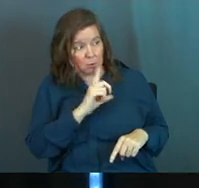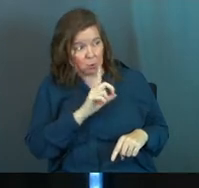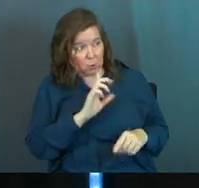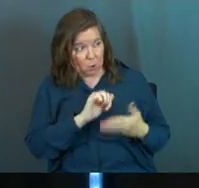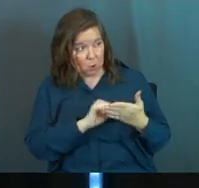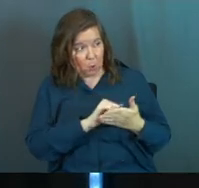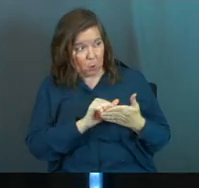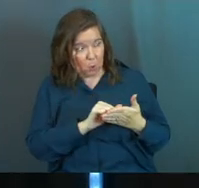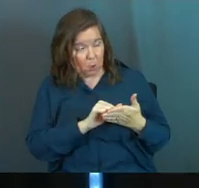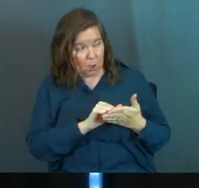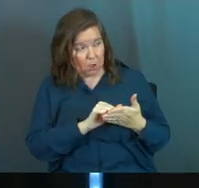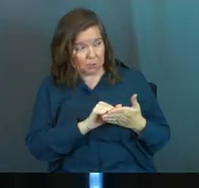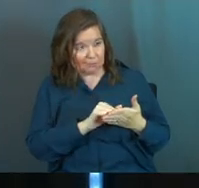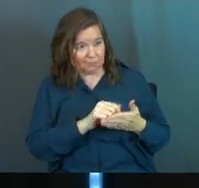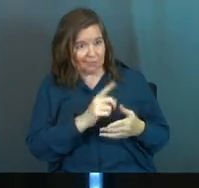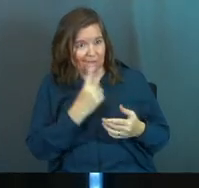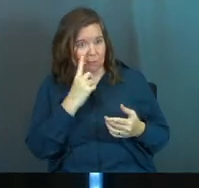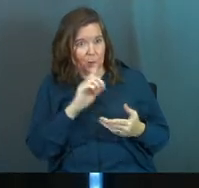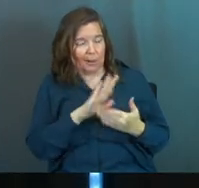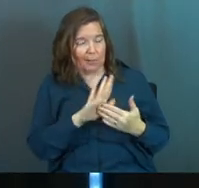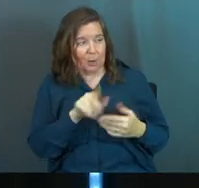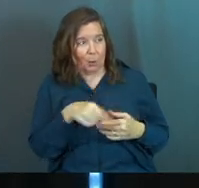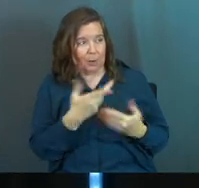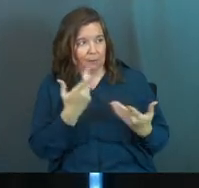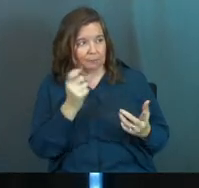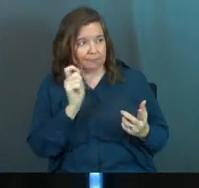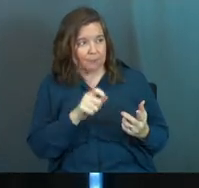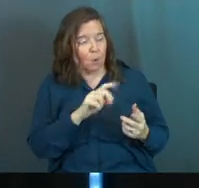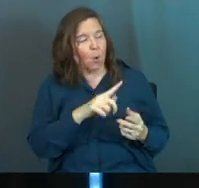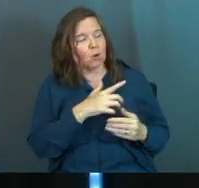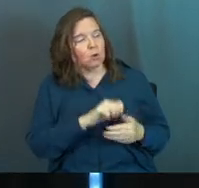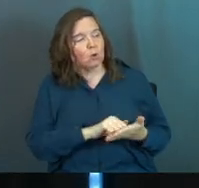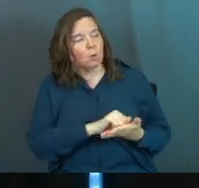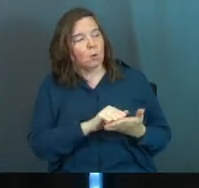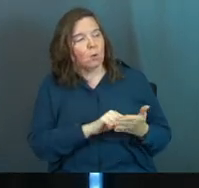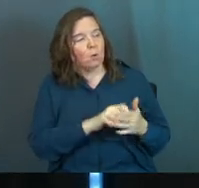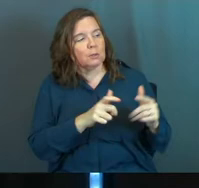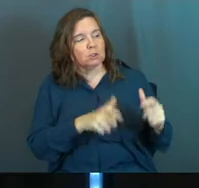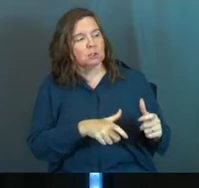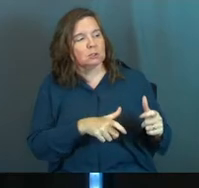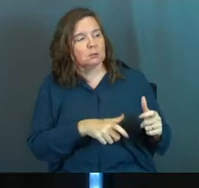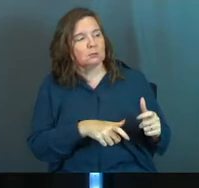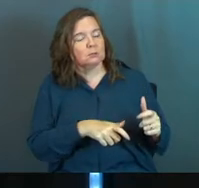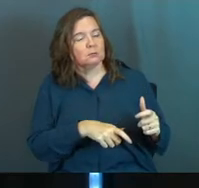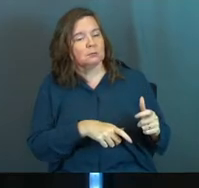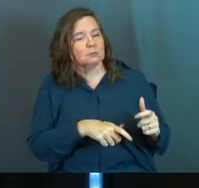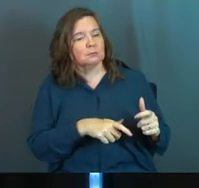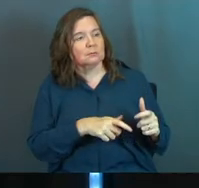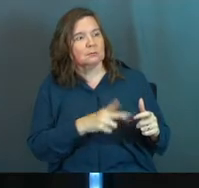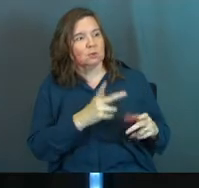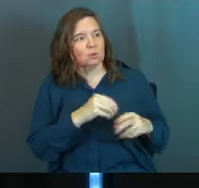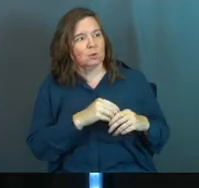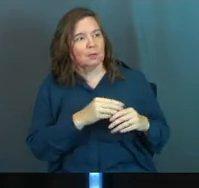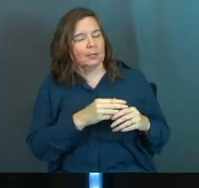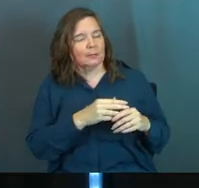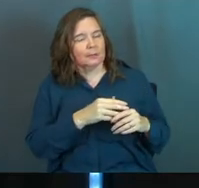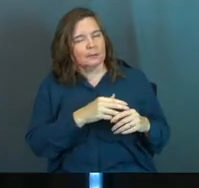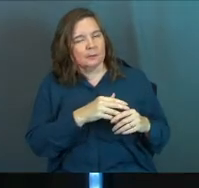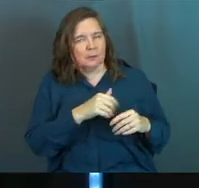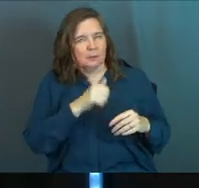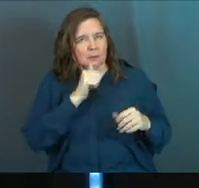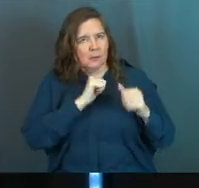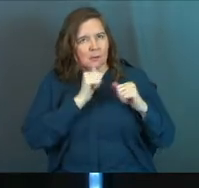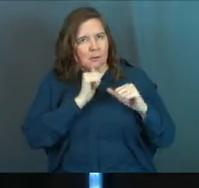said, are you going to wash the dishes to wash them? Are you going to wash the dishes and kind of get through it